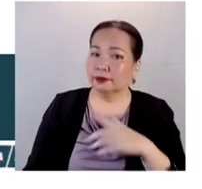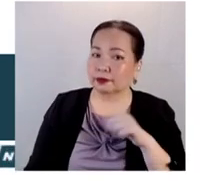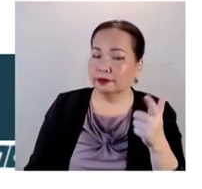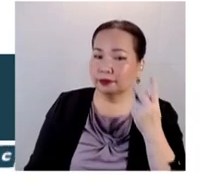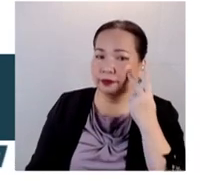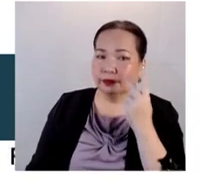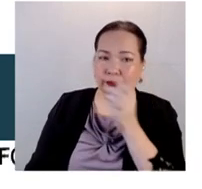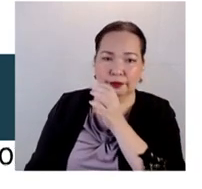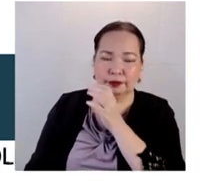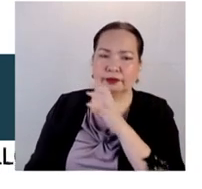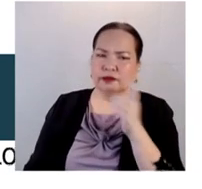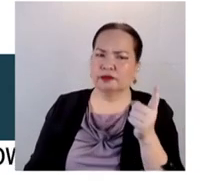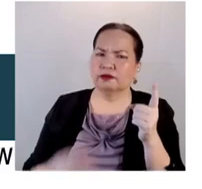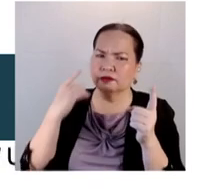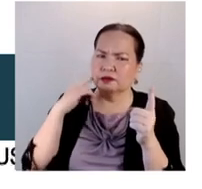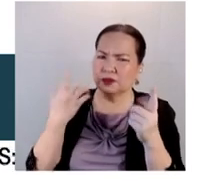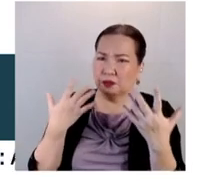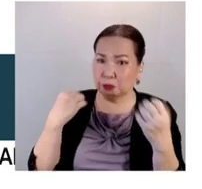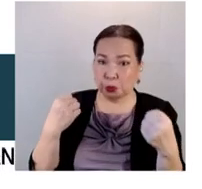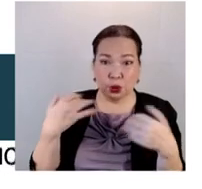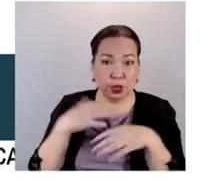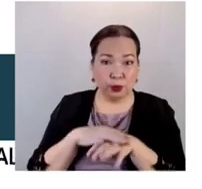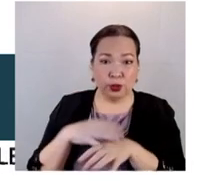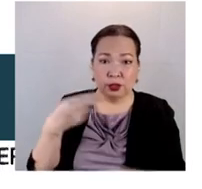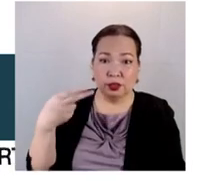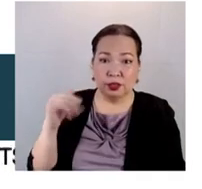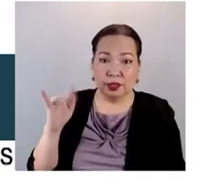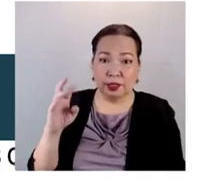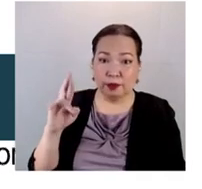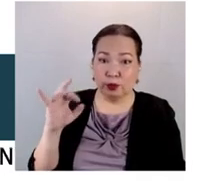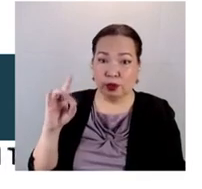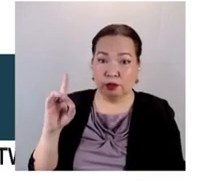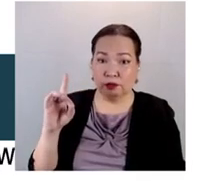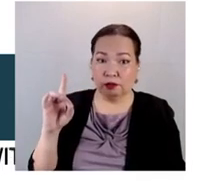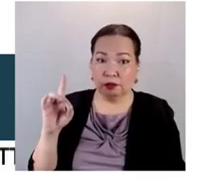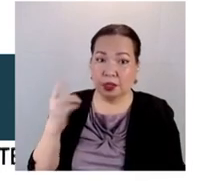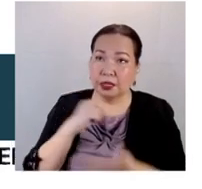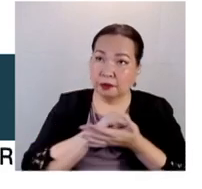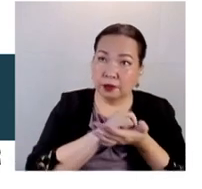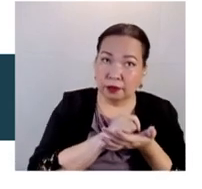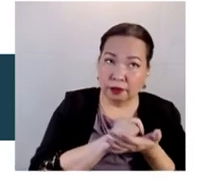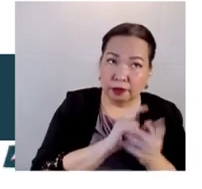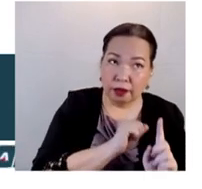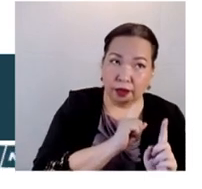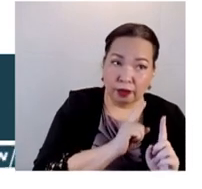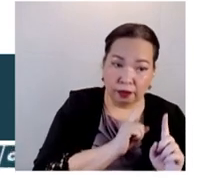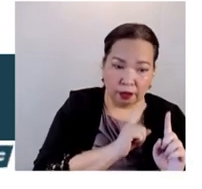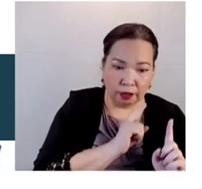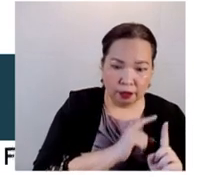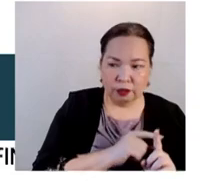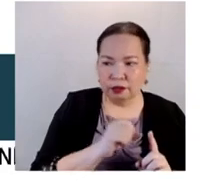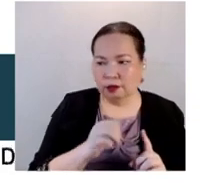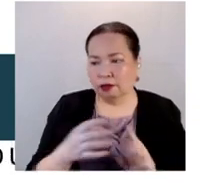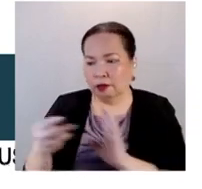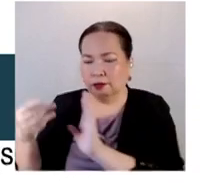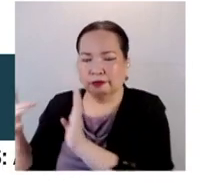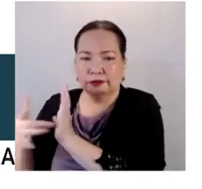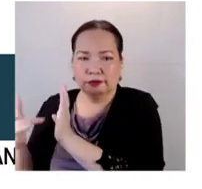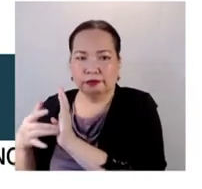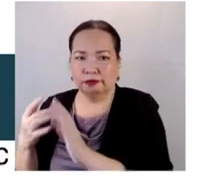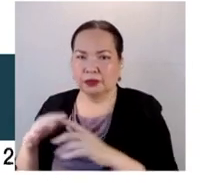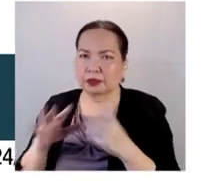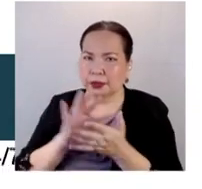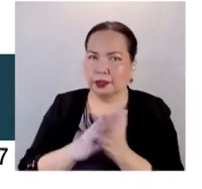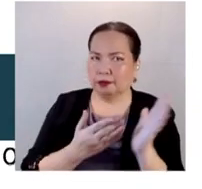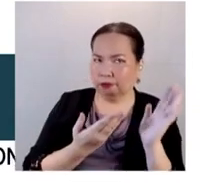that maybe we can go hybrid, maybe go back to manuals. Some are saying that, just ensure transparency, just so